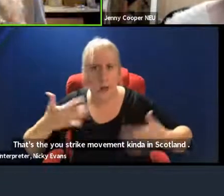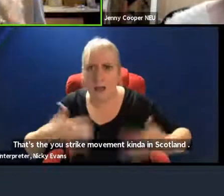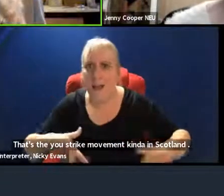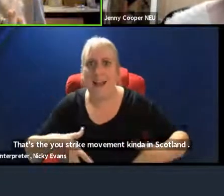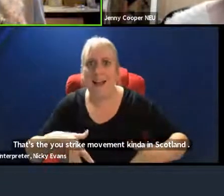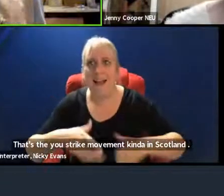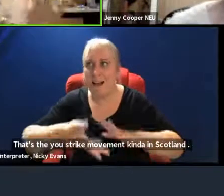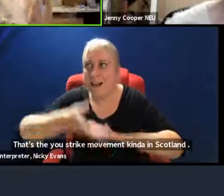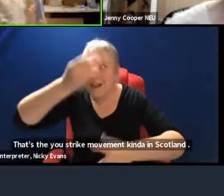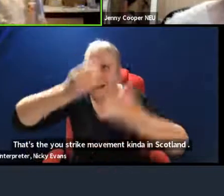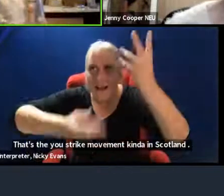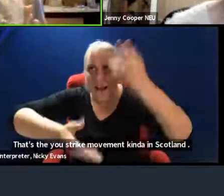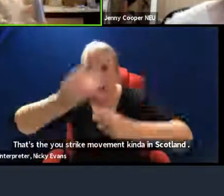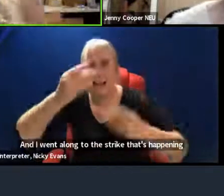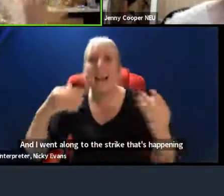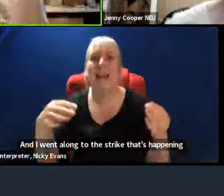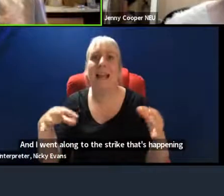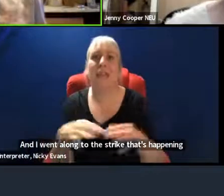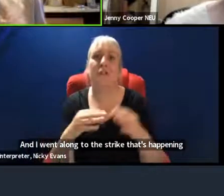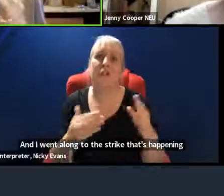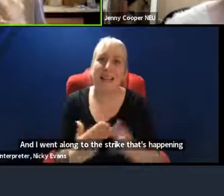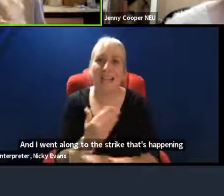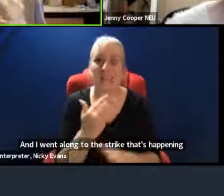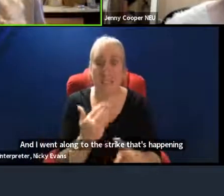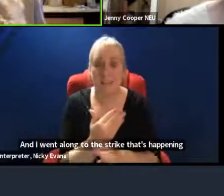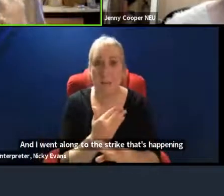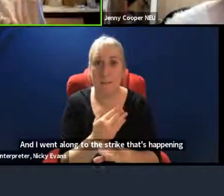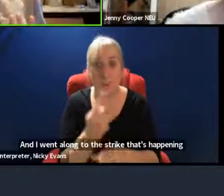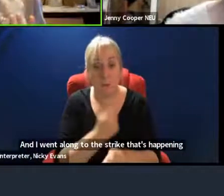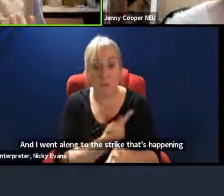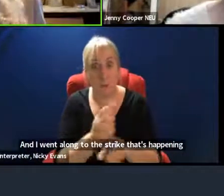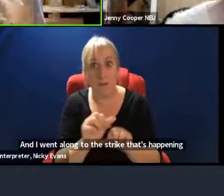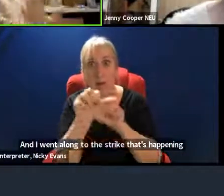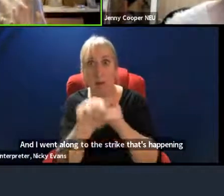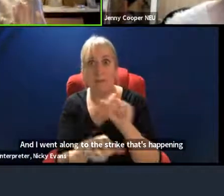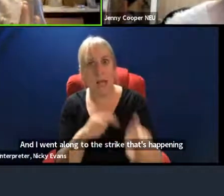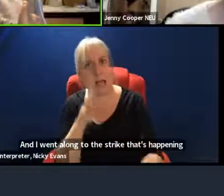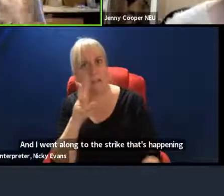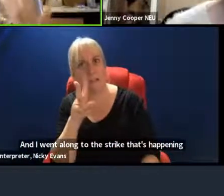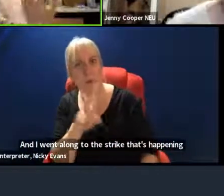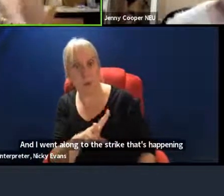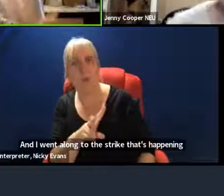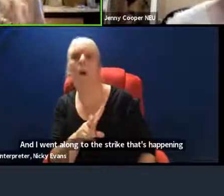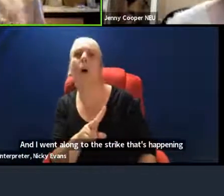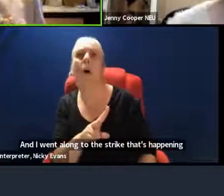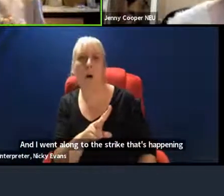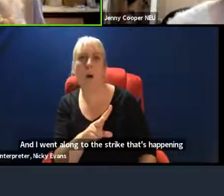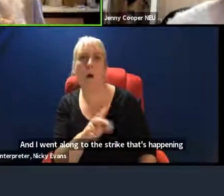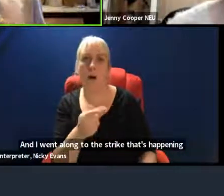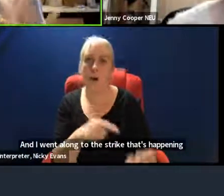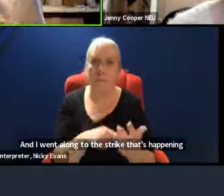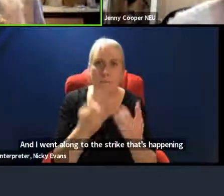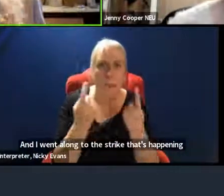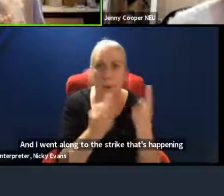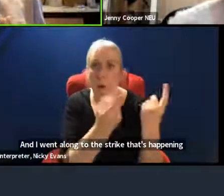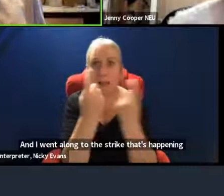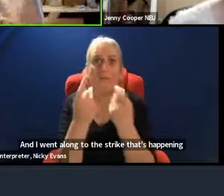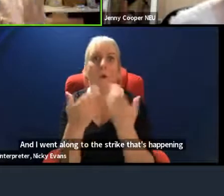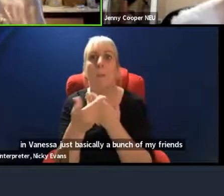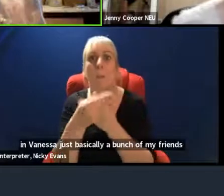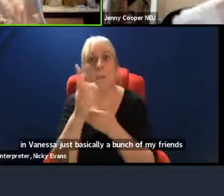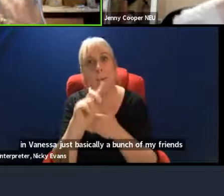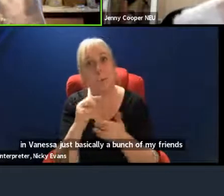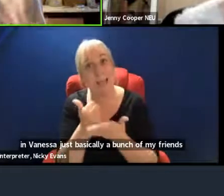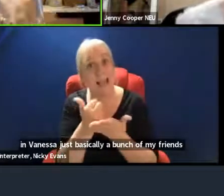for me. And then a week later, again, I saw on social media that they could, you know, they were looking for more people to help